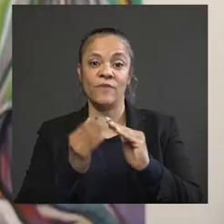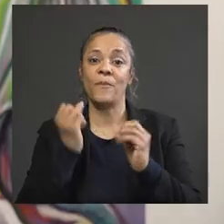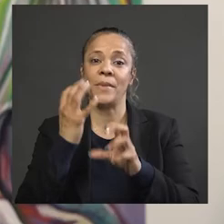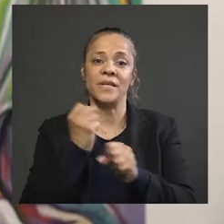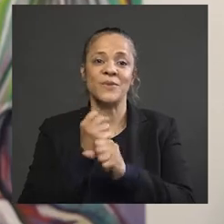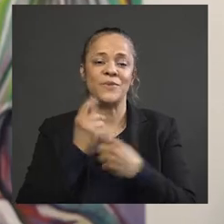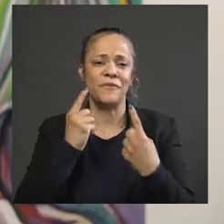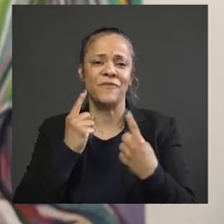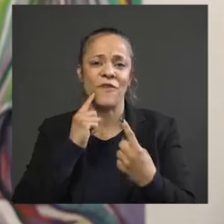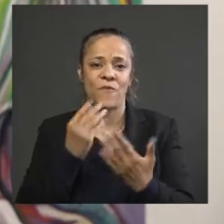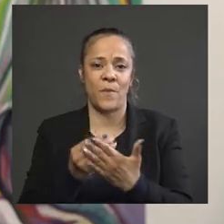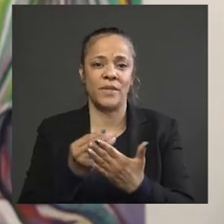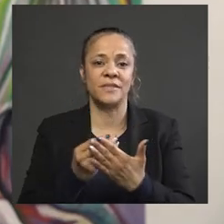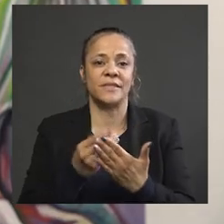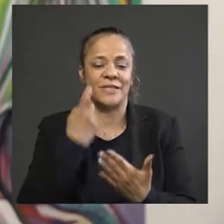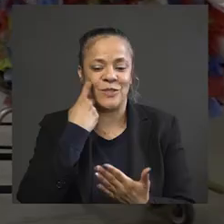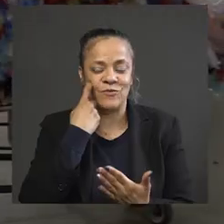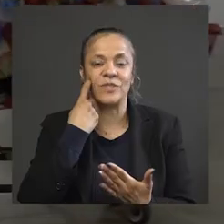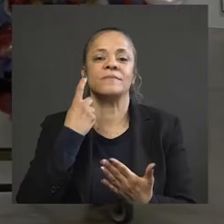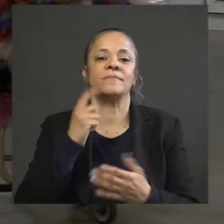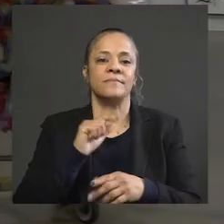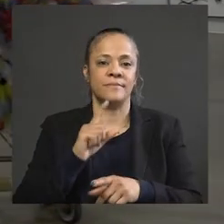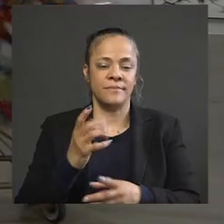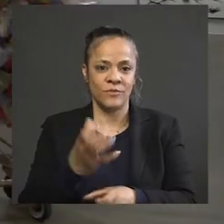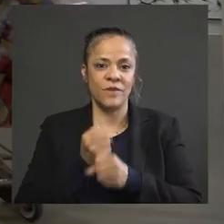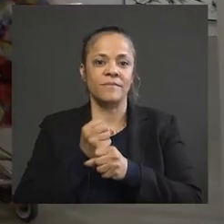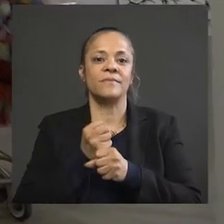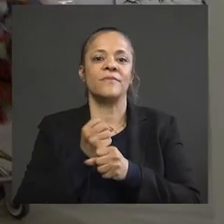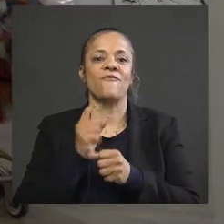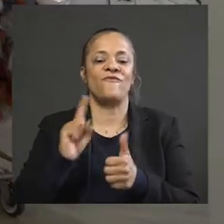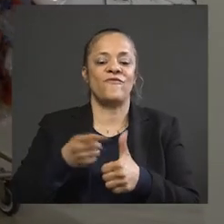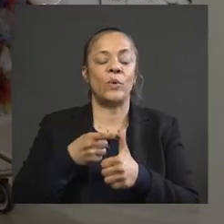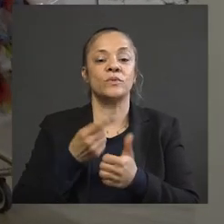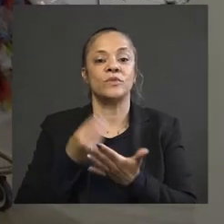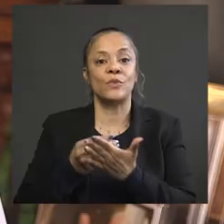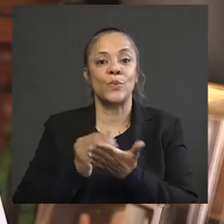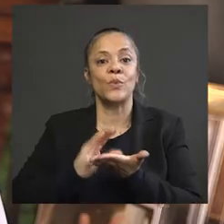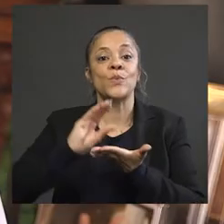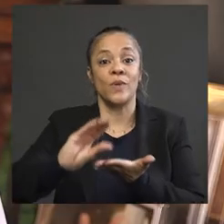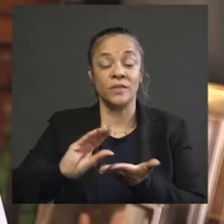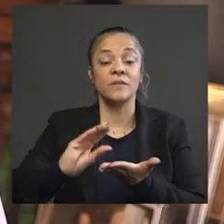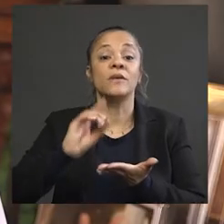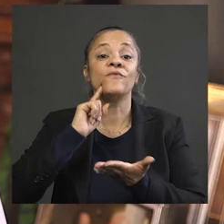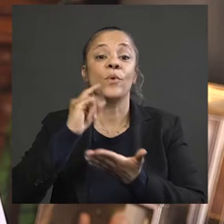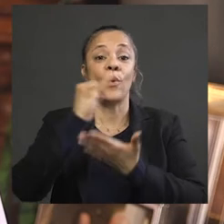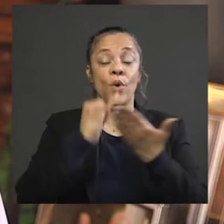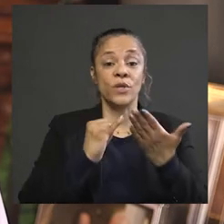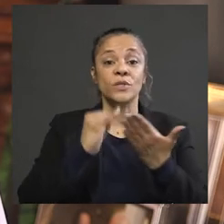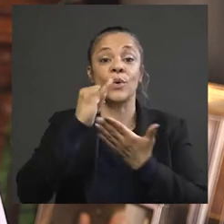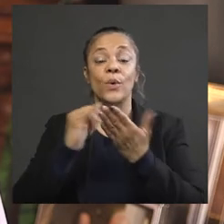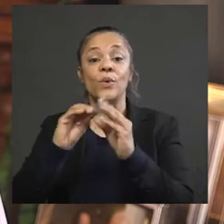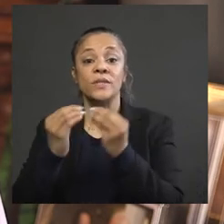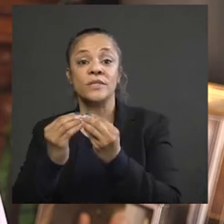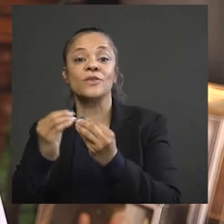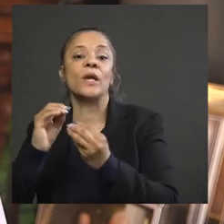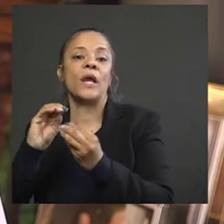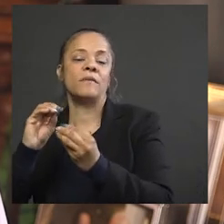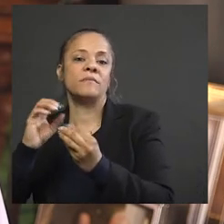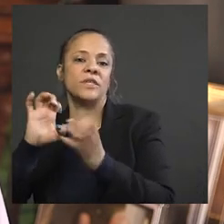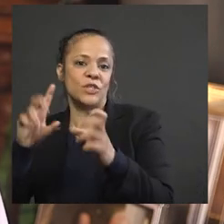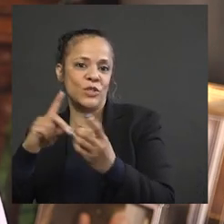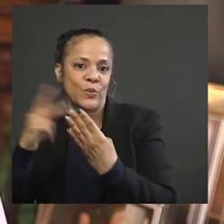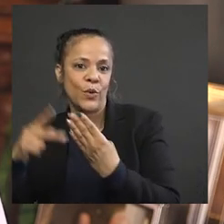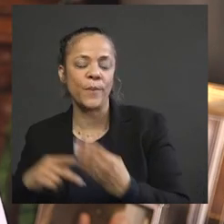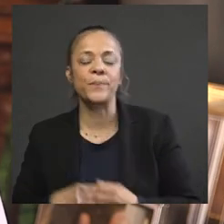funding, we've reached a major milestone with the first in a series of grants to support artists, art organizations and educational programming.